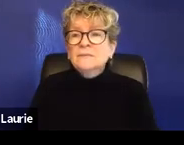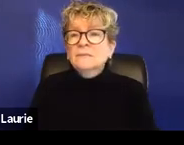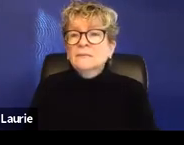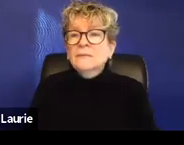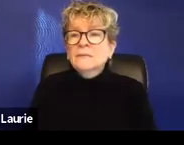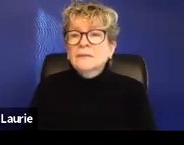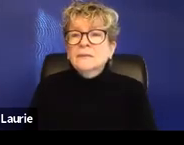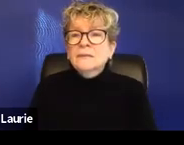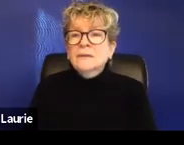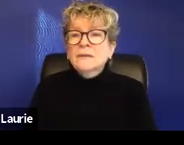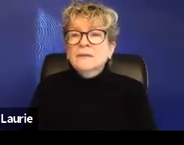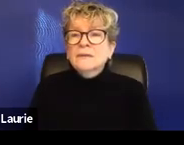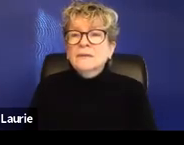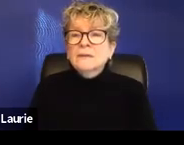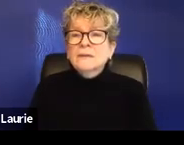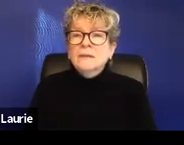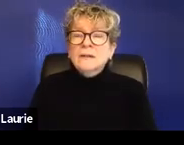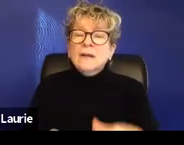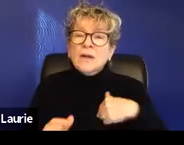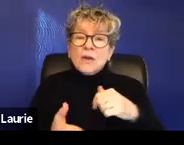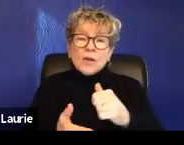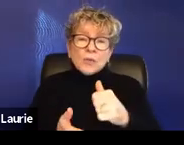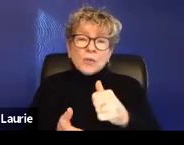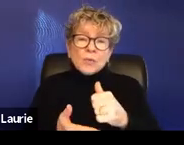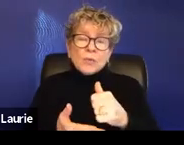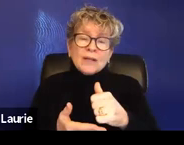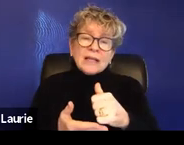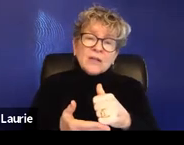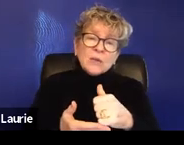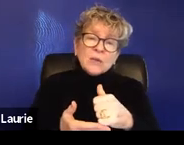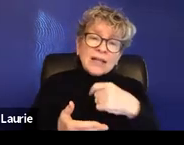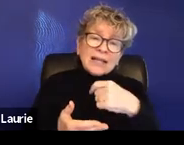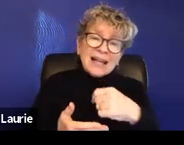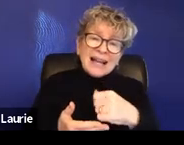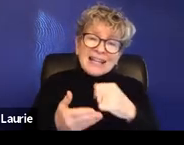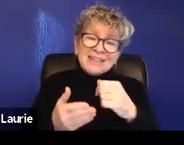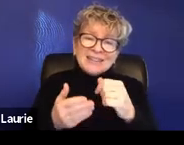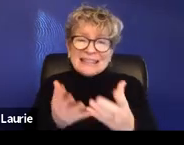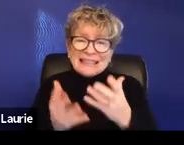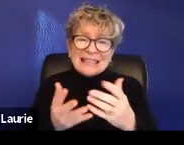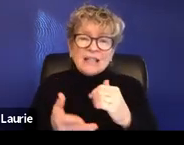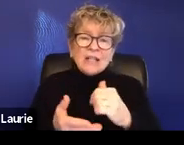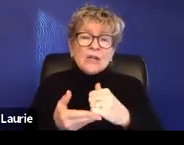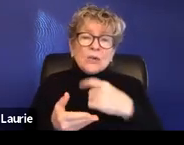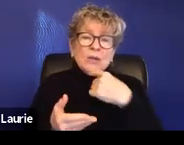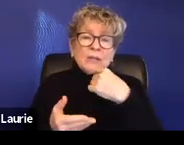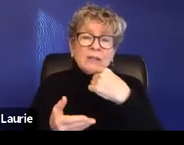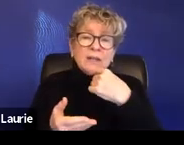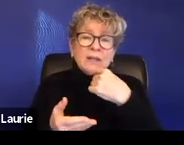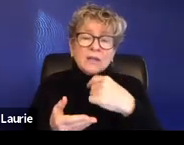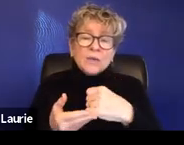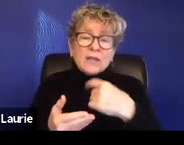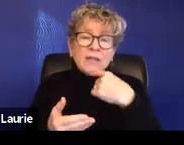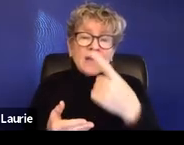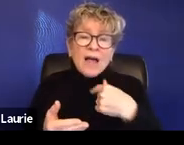cases, helping them actually fill out the forms themselves. Um, there's nothing wrong with telling a survivor, you know, this is how I've